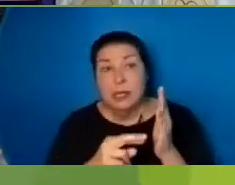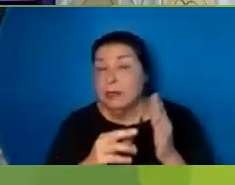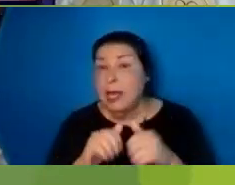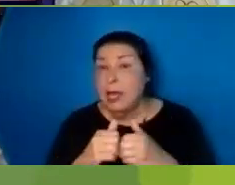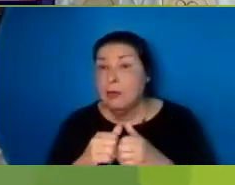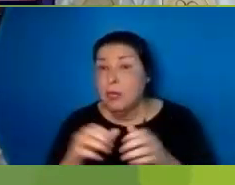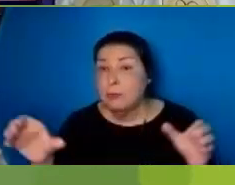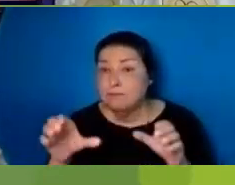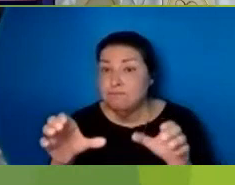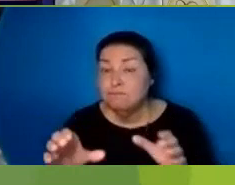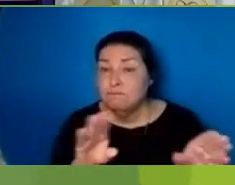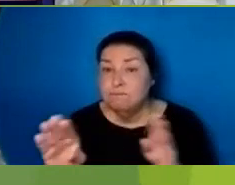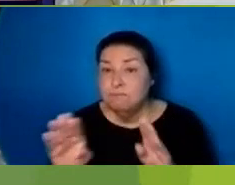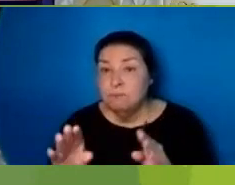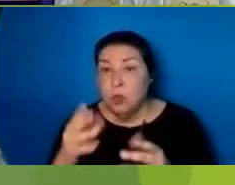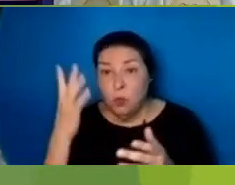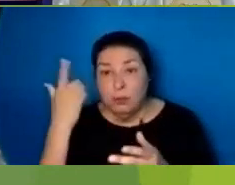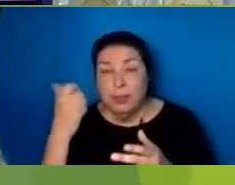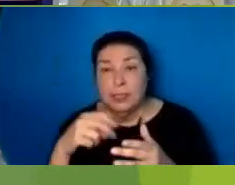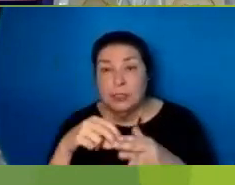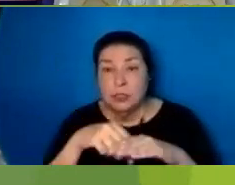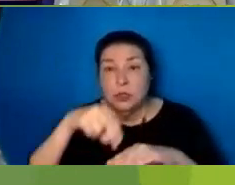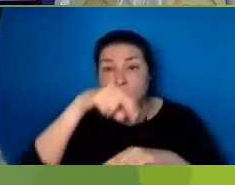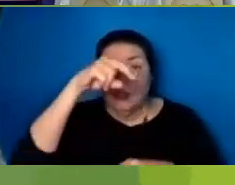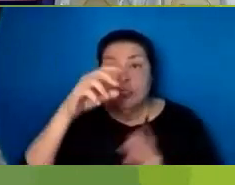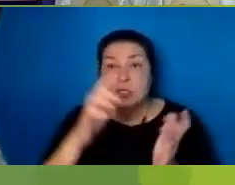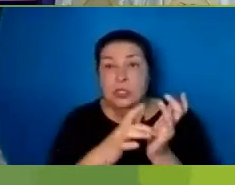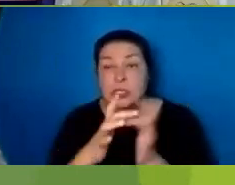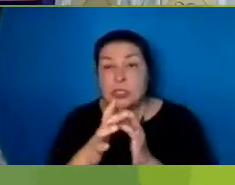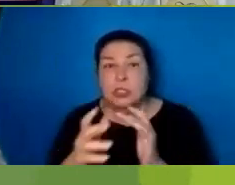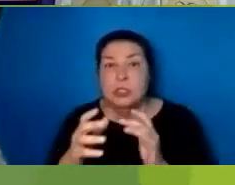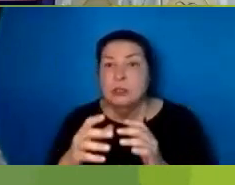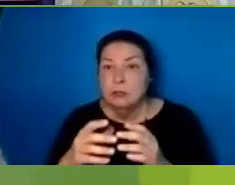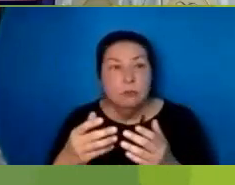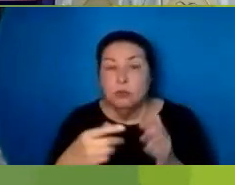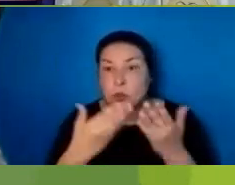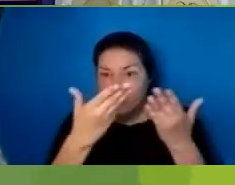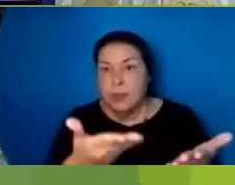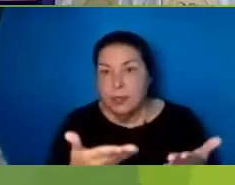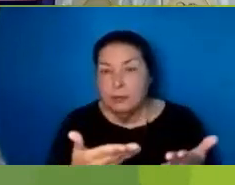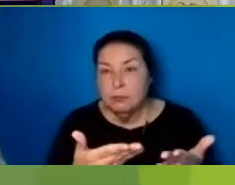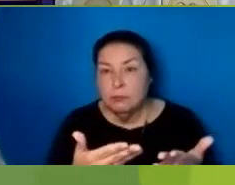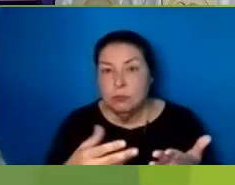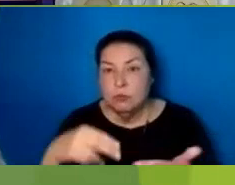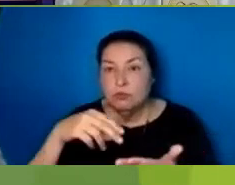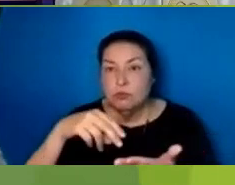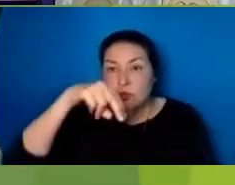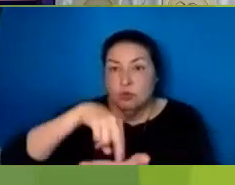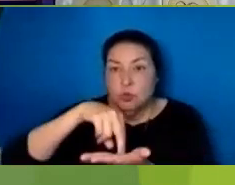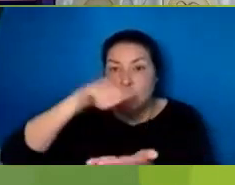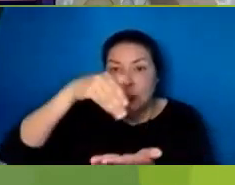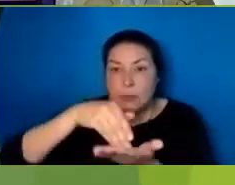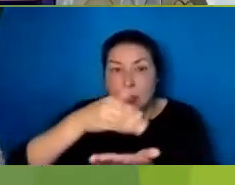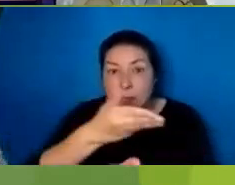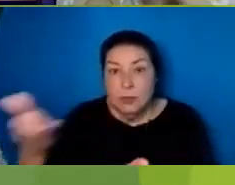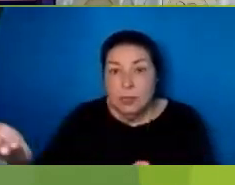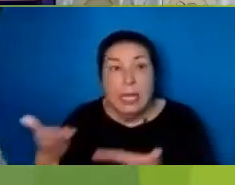Jesus Has come in In their midst Stood Among them And given him His peace And